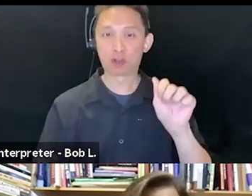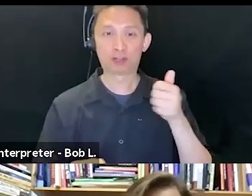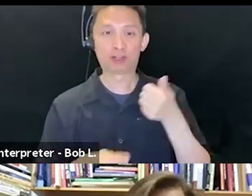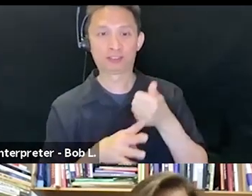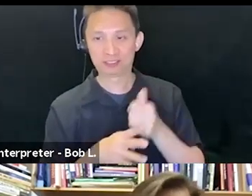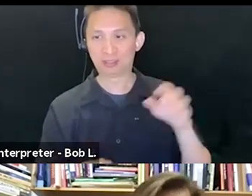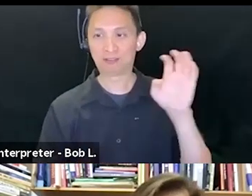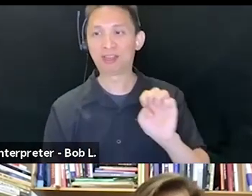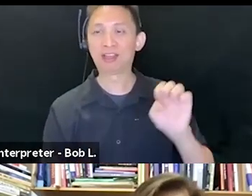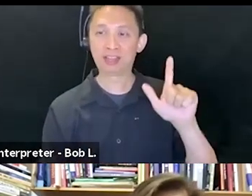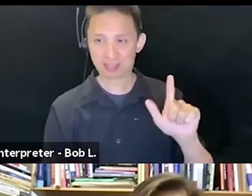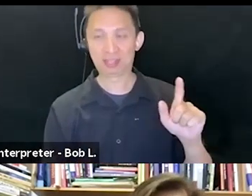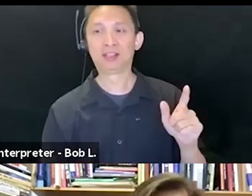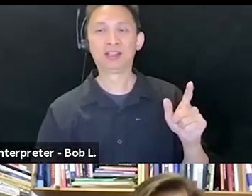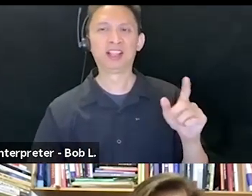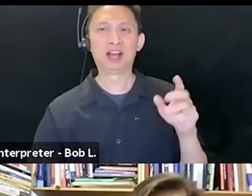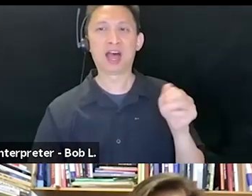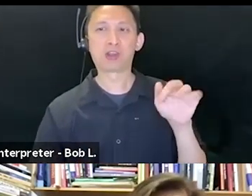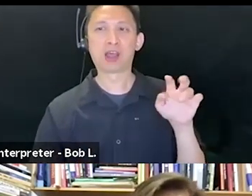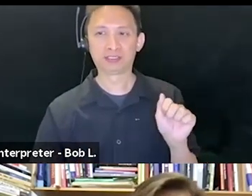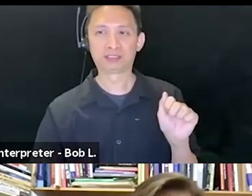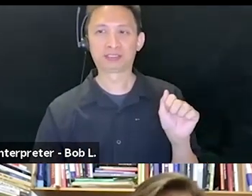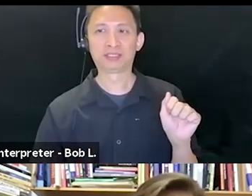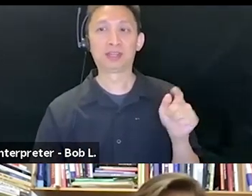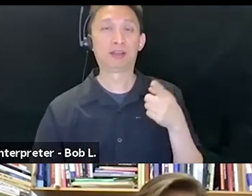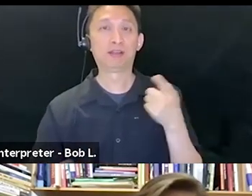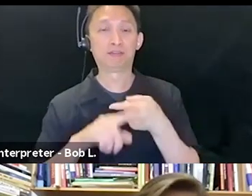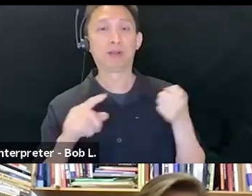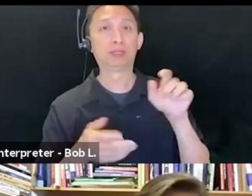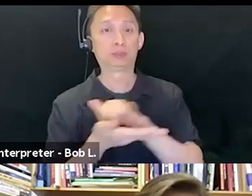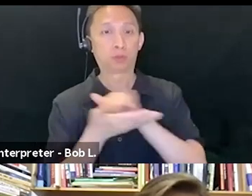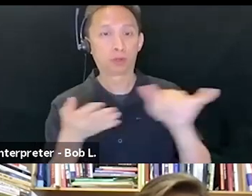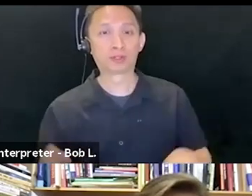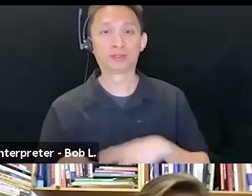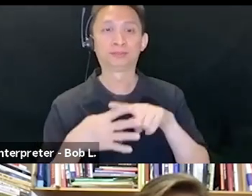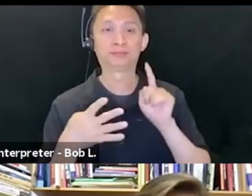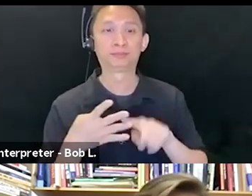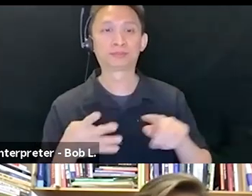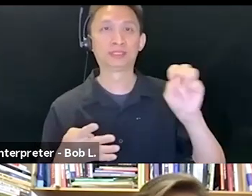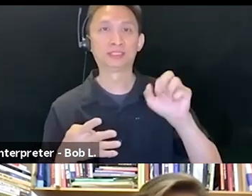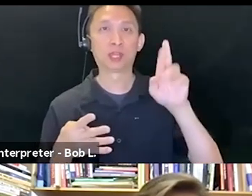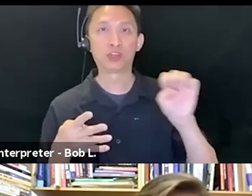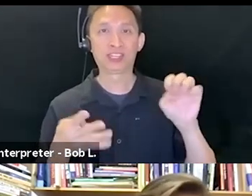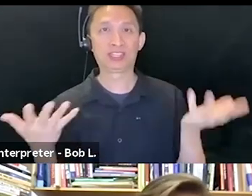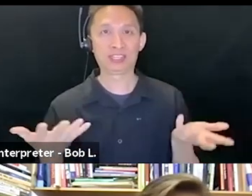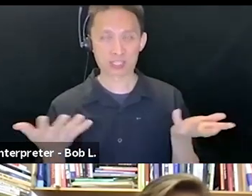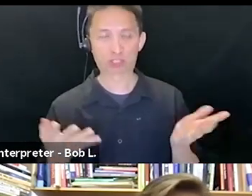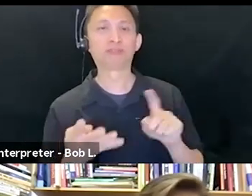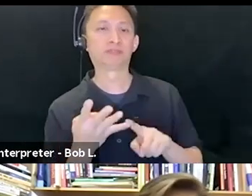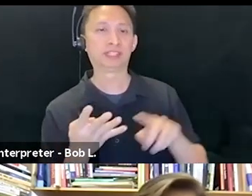Jerusalem, Nadia Abu al-Hajj in New York, Sari Makdisi and Esmat al-Halabi here in California.